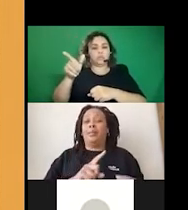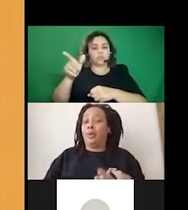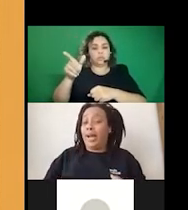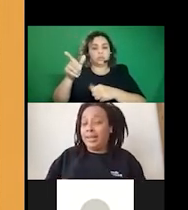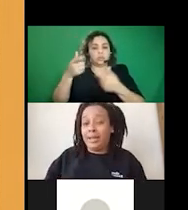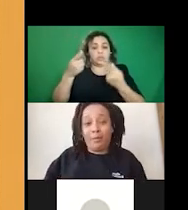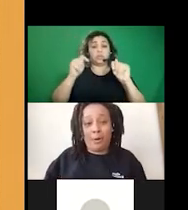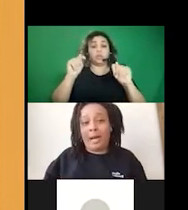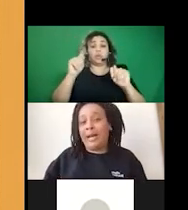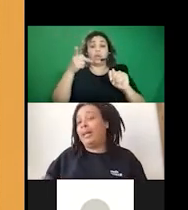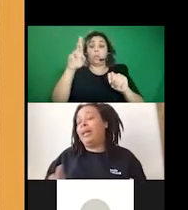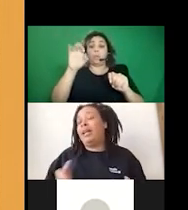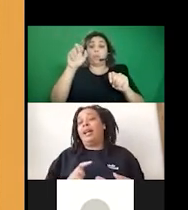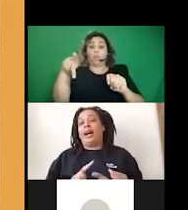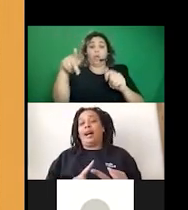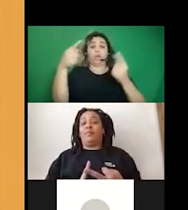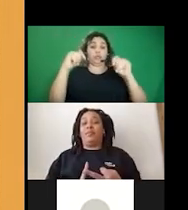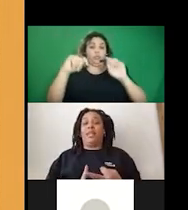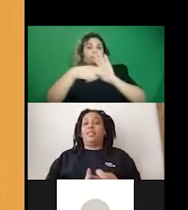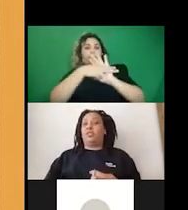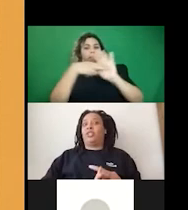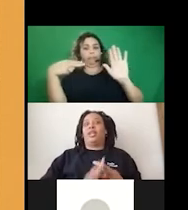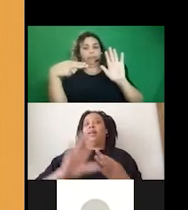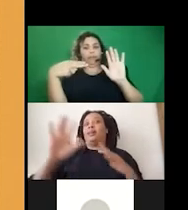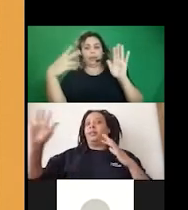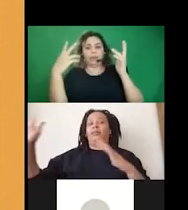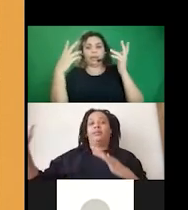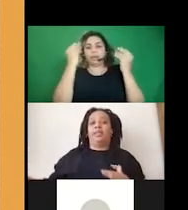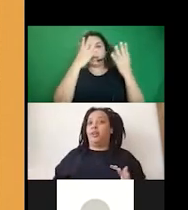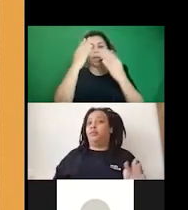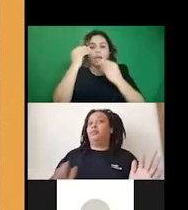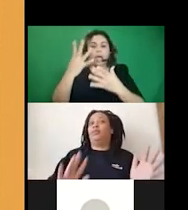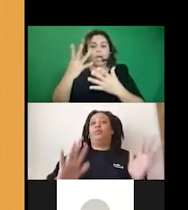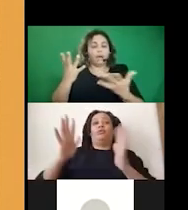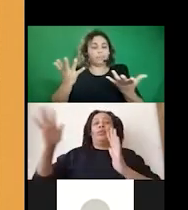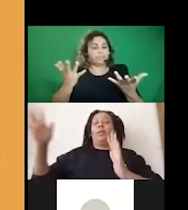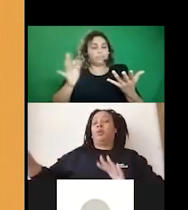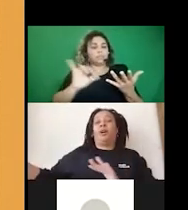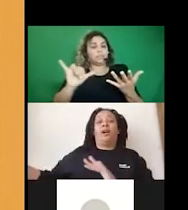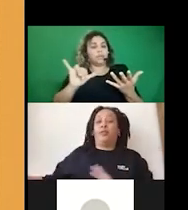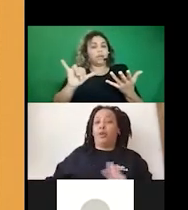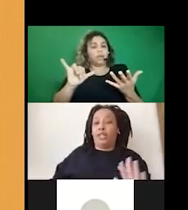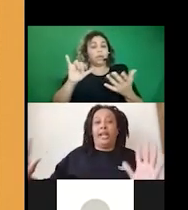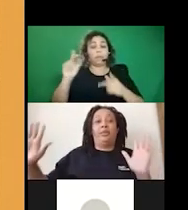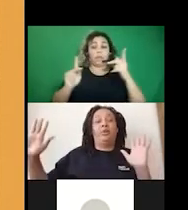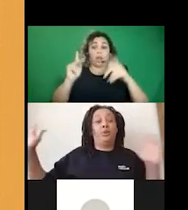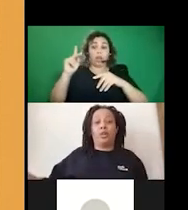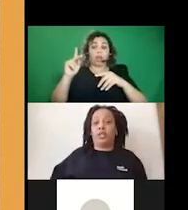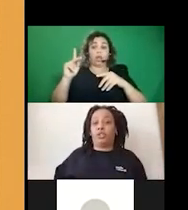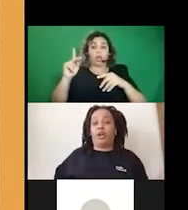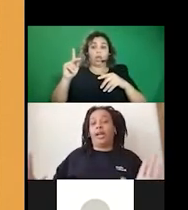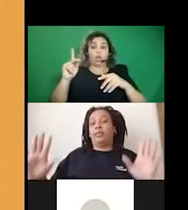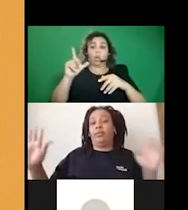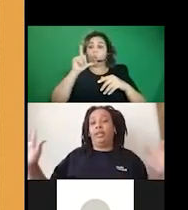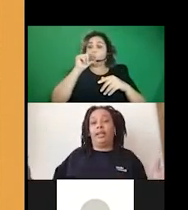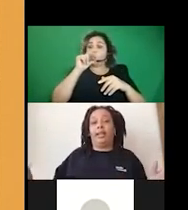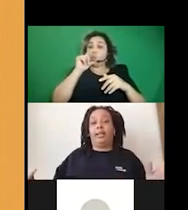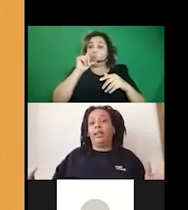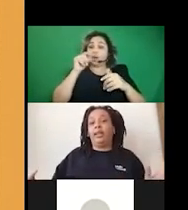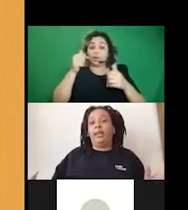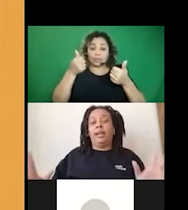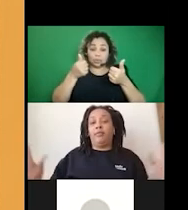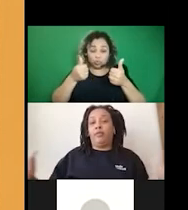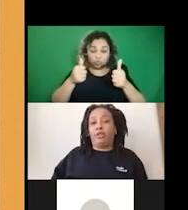made like branding for it. Um, and these are just like, you know, people on 4chan who are just trying to really